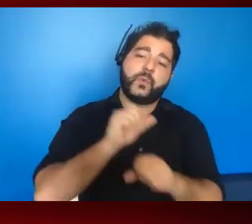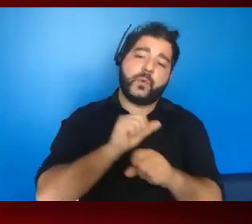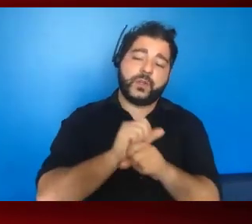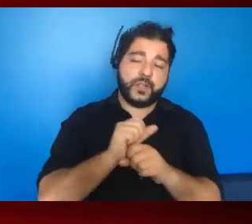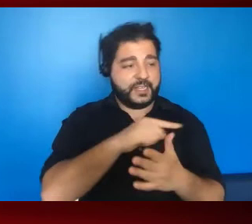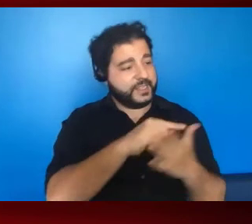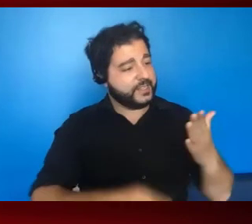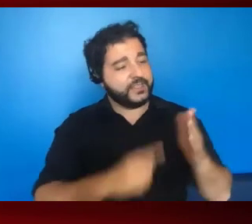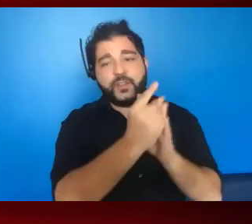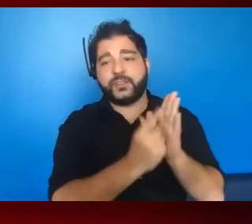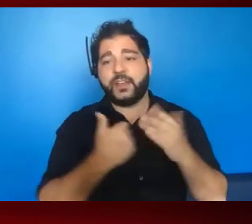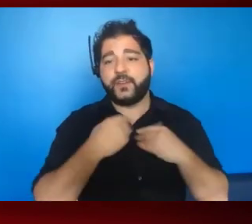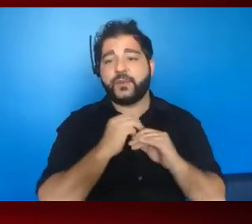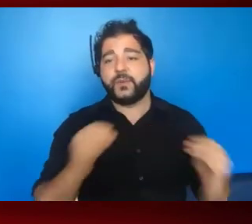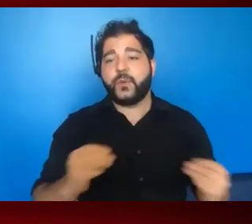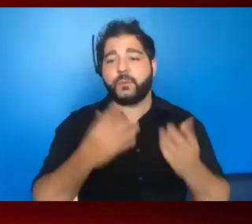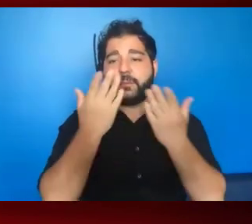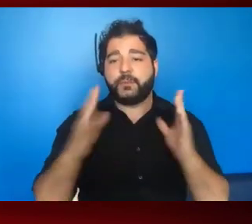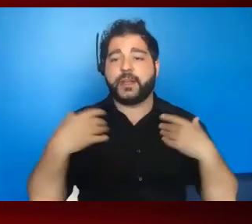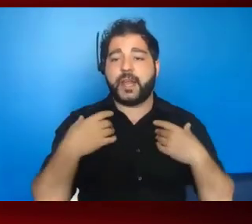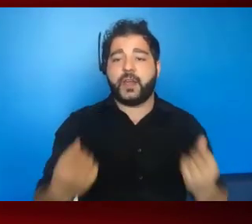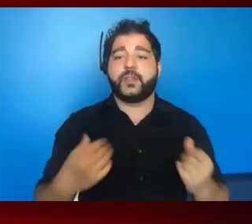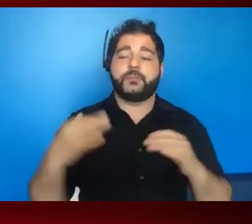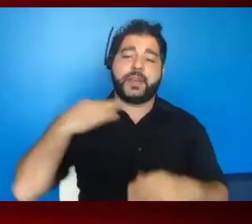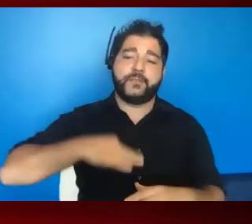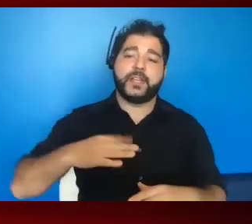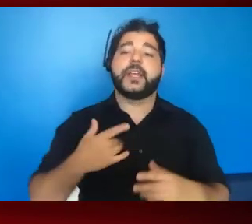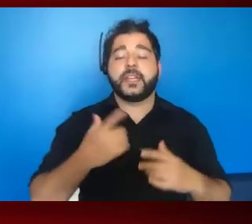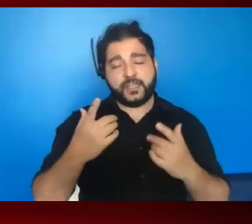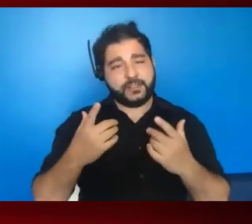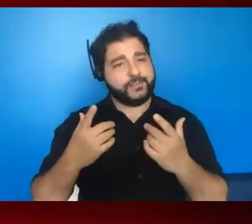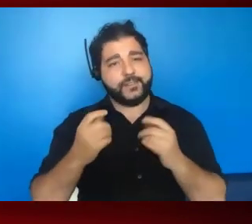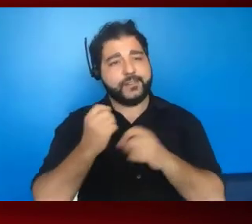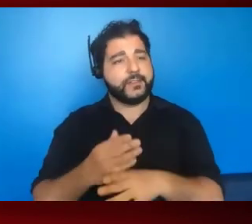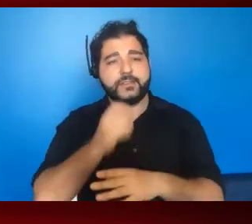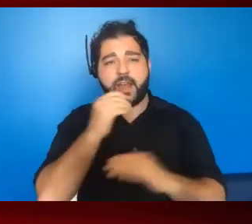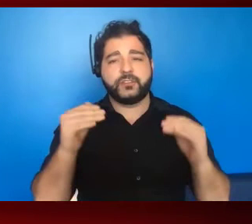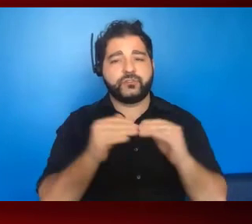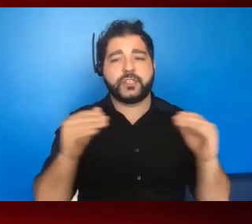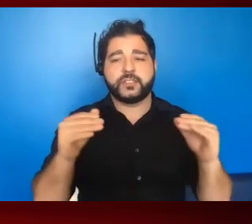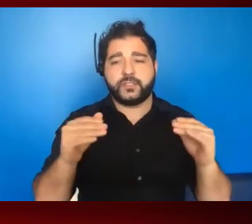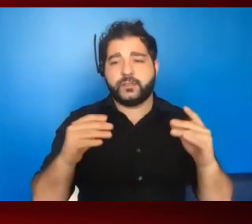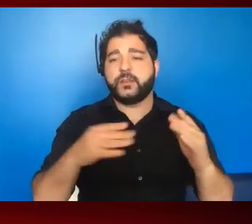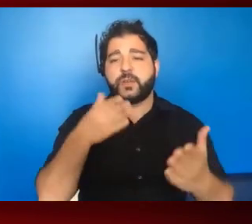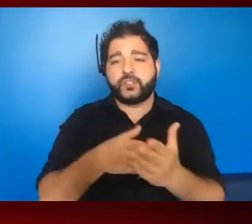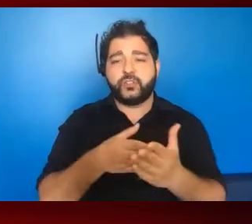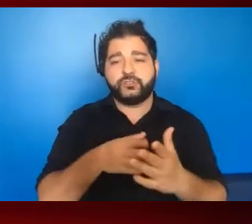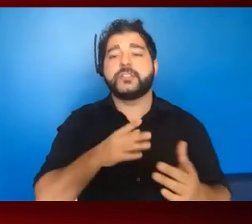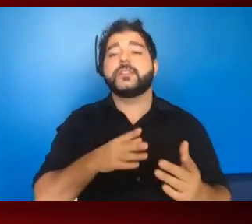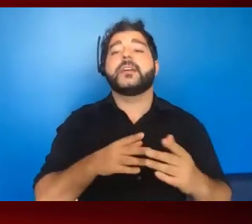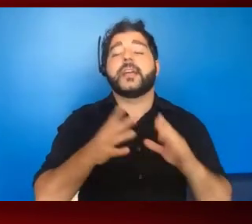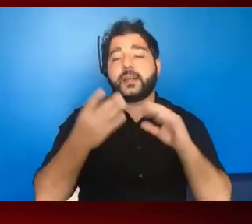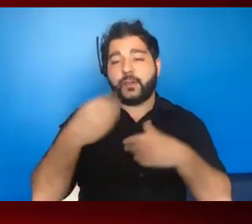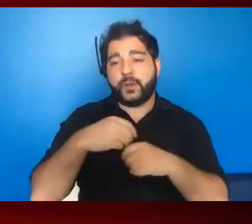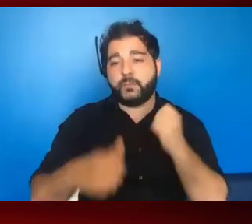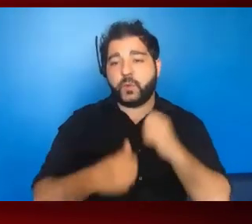have no public health benefit. They lead to unjust prosecutions, especially for disenfranchised groups such as racial minorities.